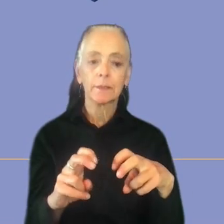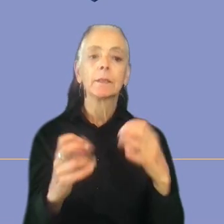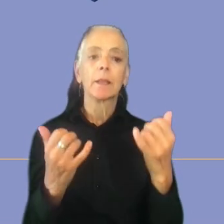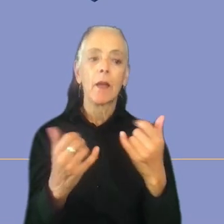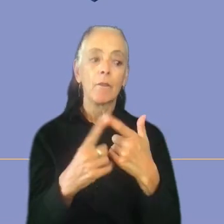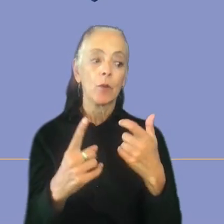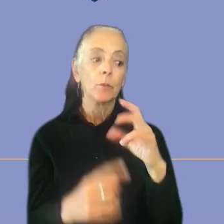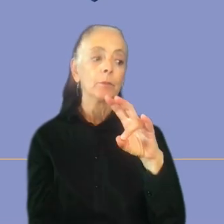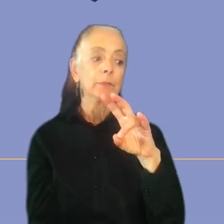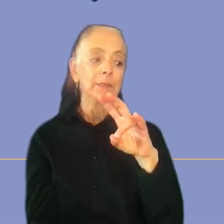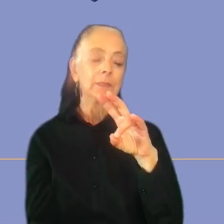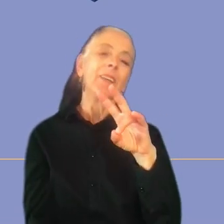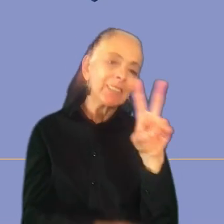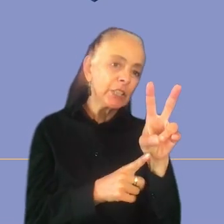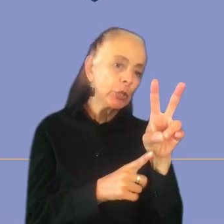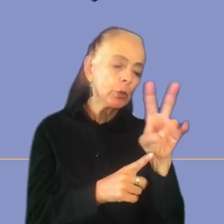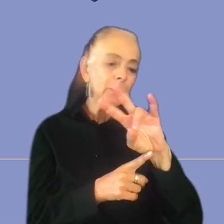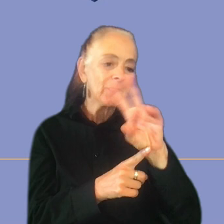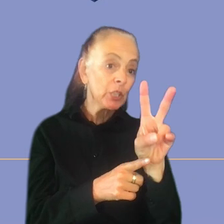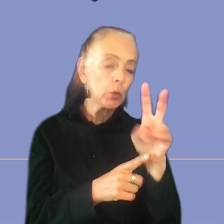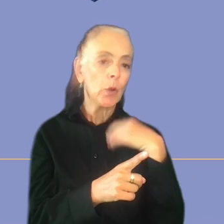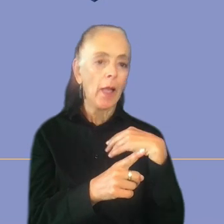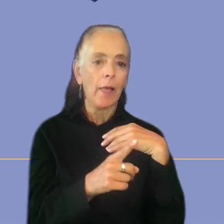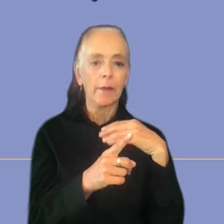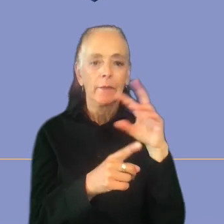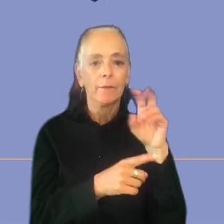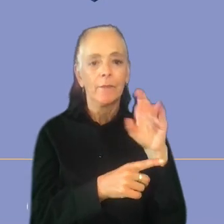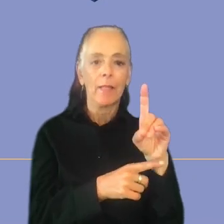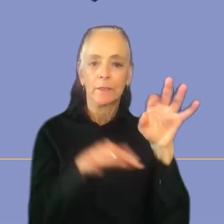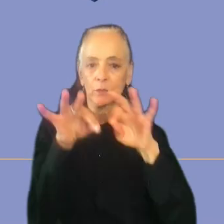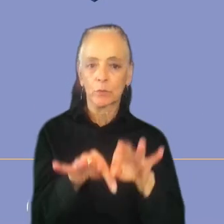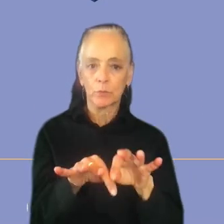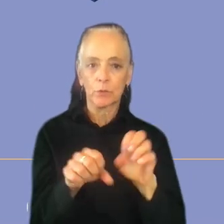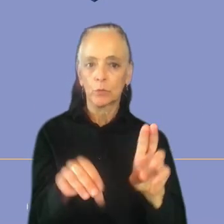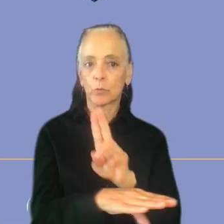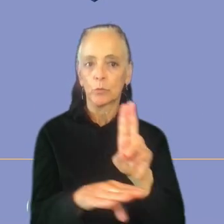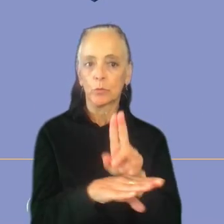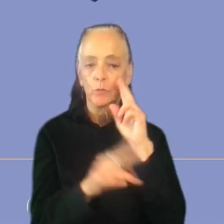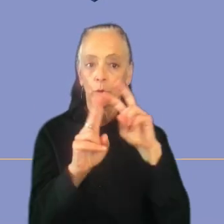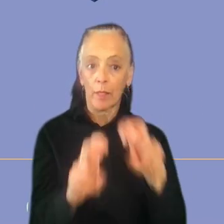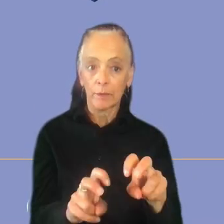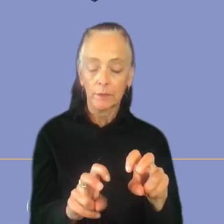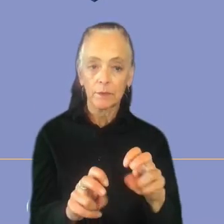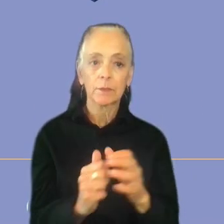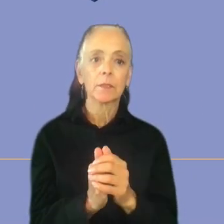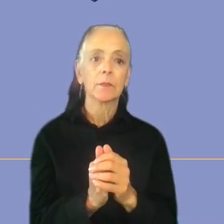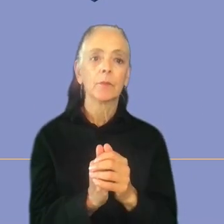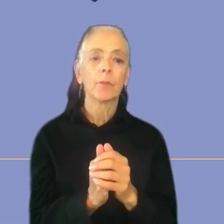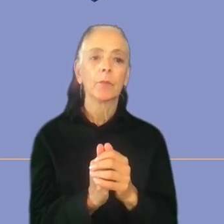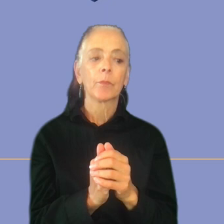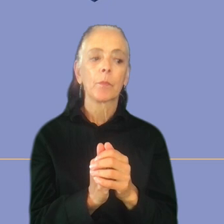had a valid description that I could use for at least some analysis. Of course